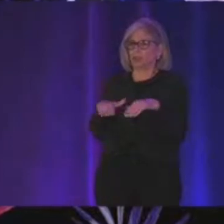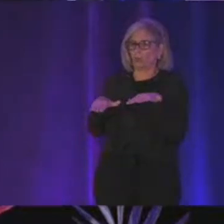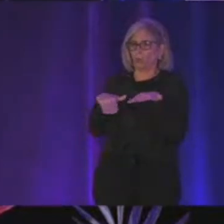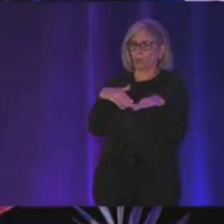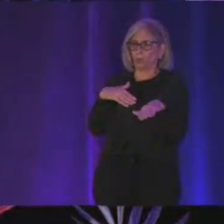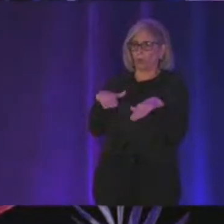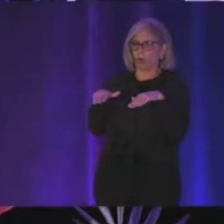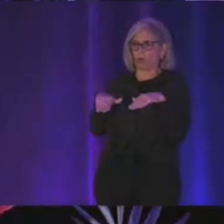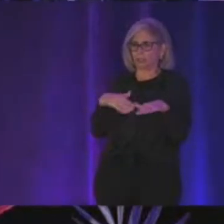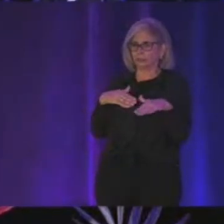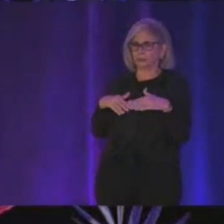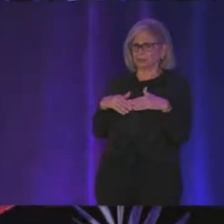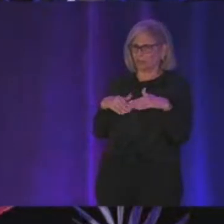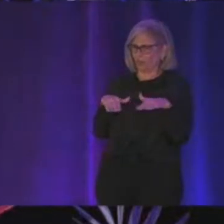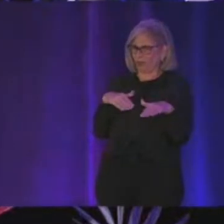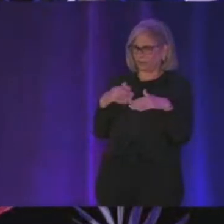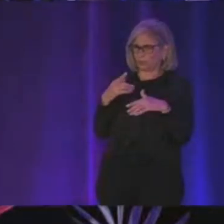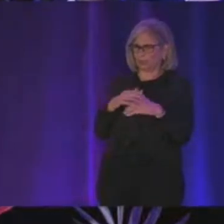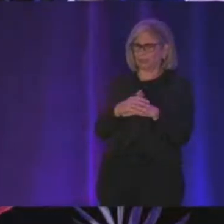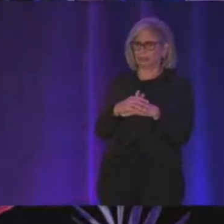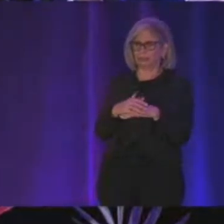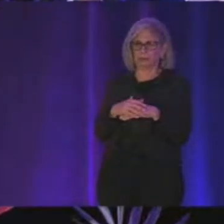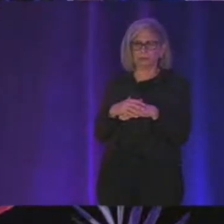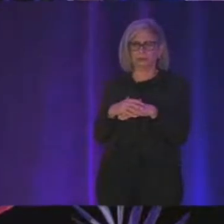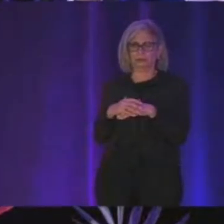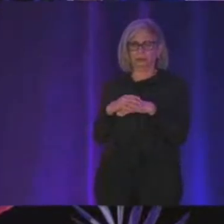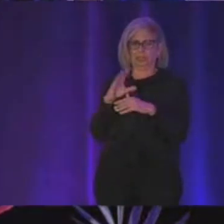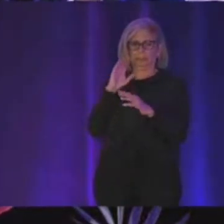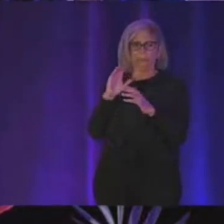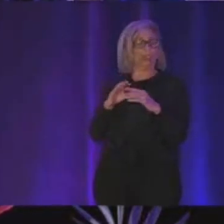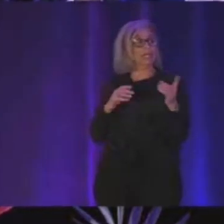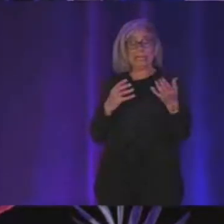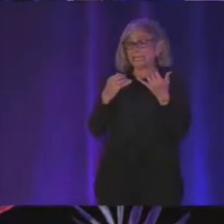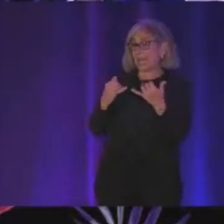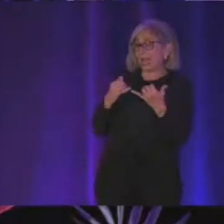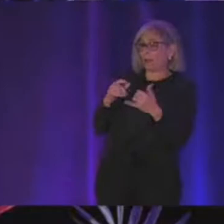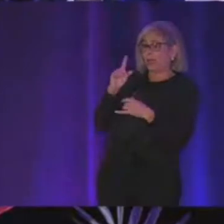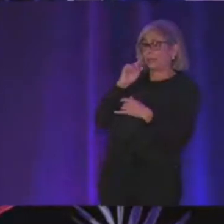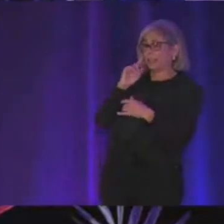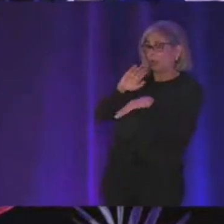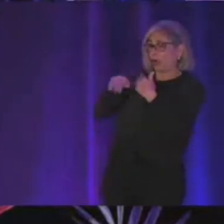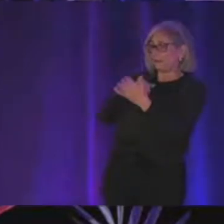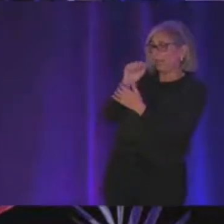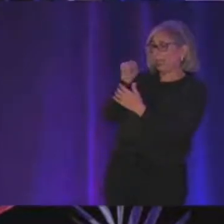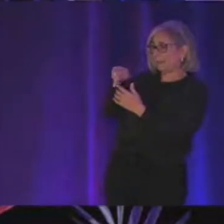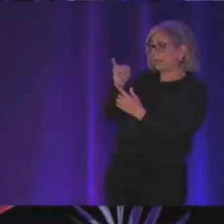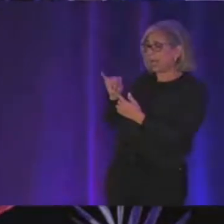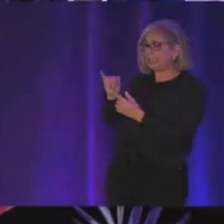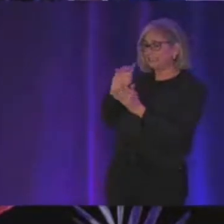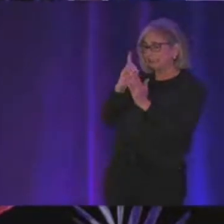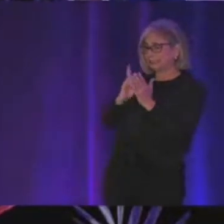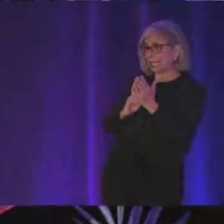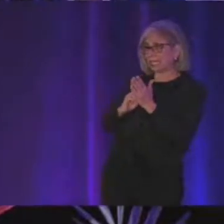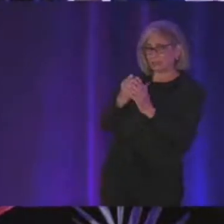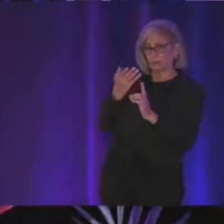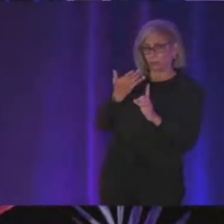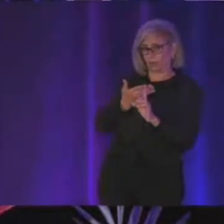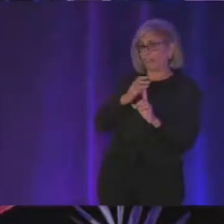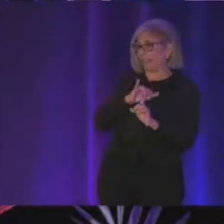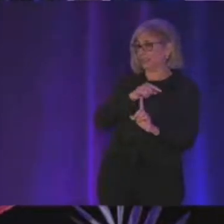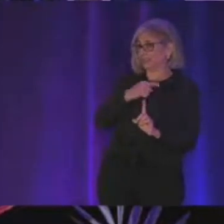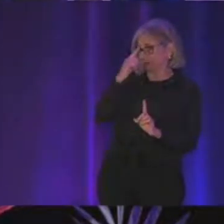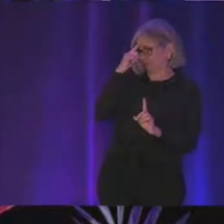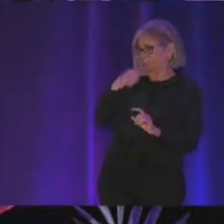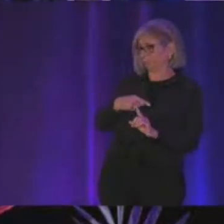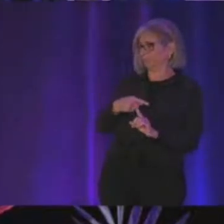like I wish we didn't need to know about all of this but right now all of the APIs are designed around them and